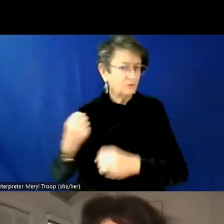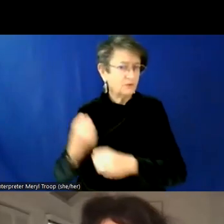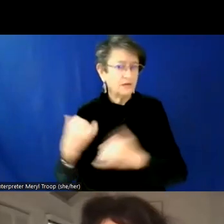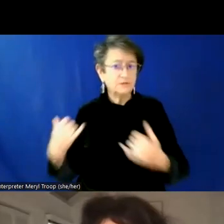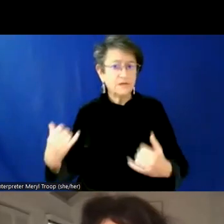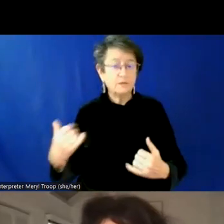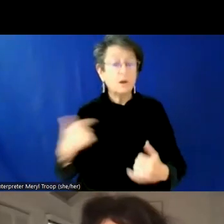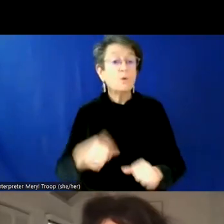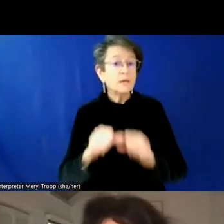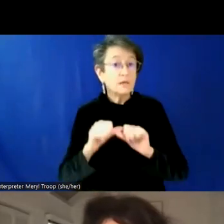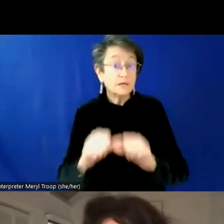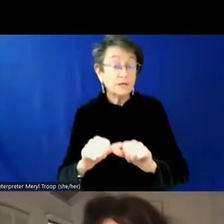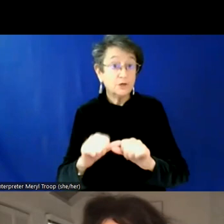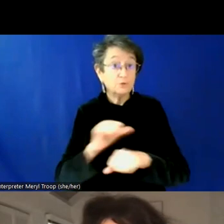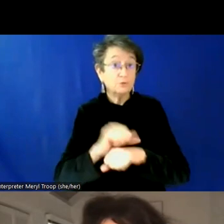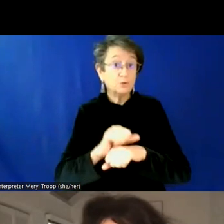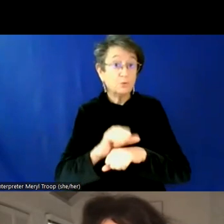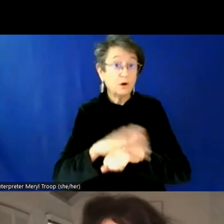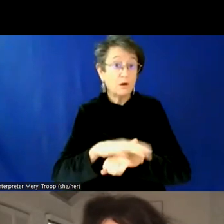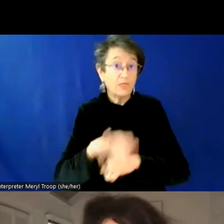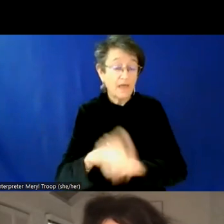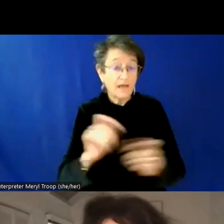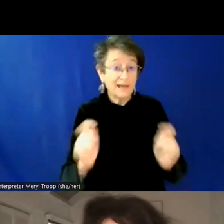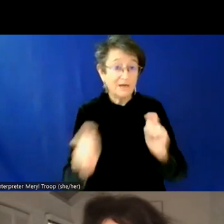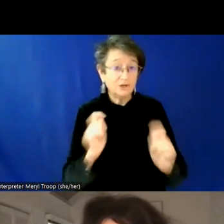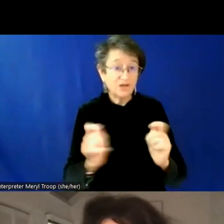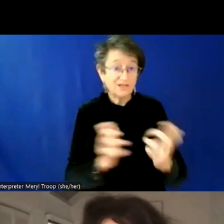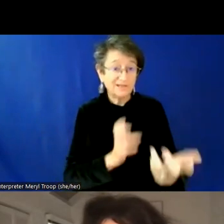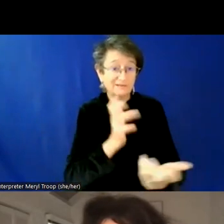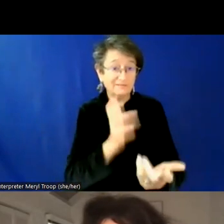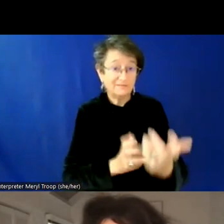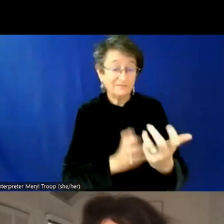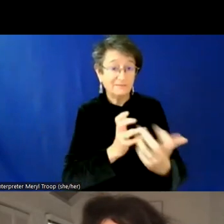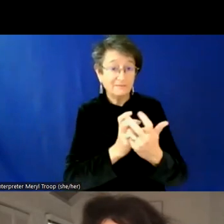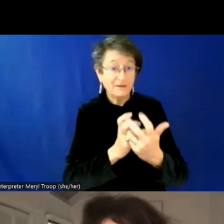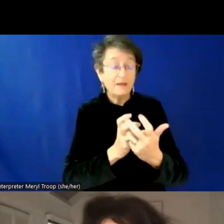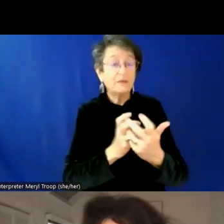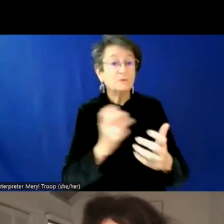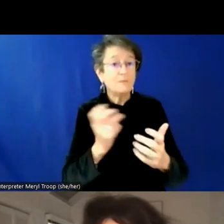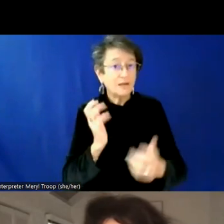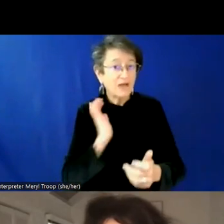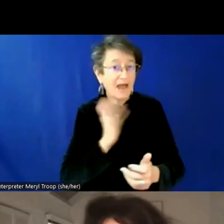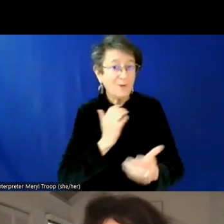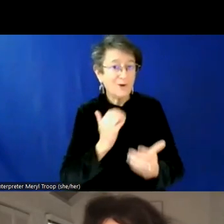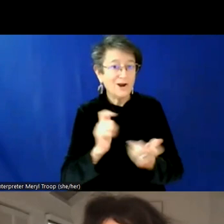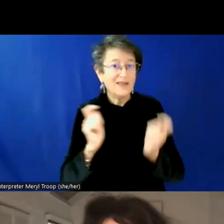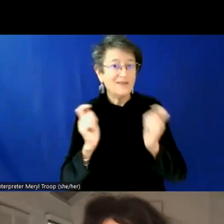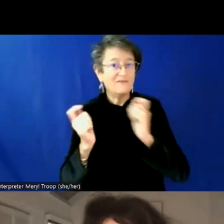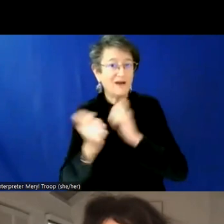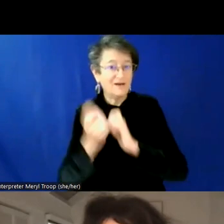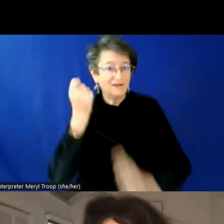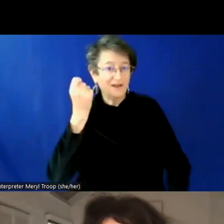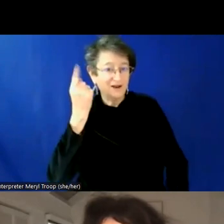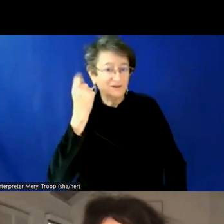to work on that and adjust it as at, to keep up with the understanding that we have about gender, the understanding that we have about the lived